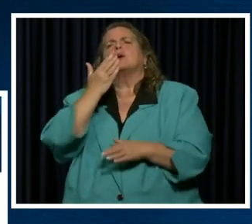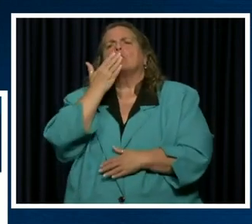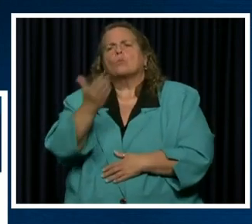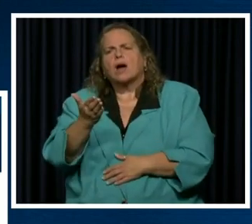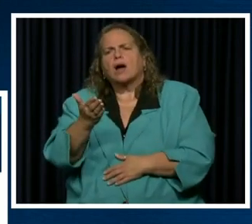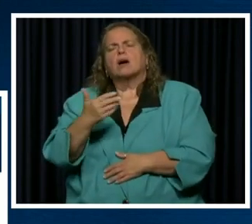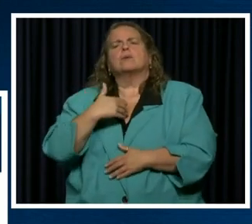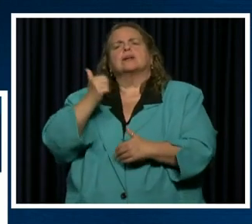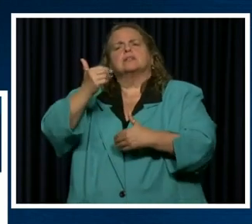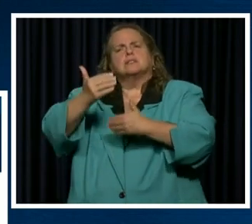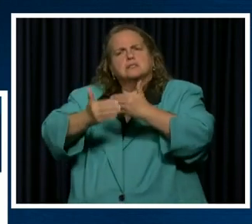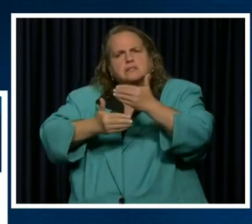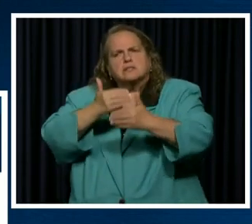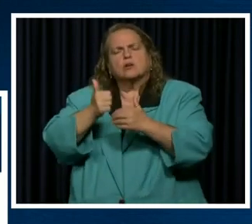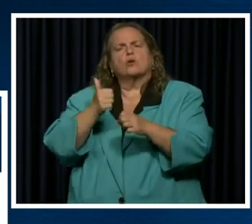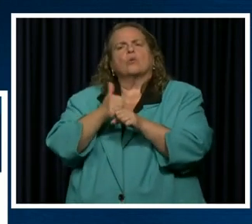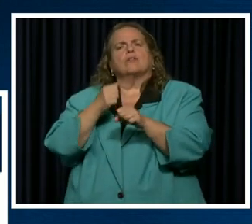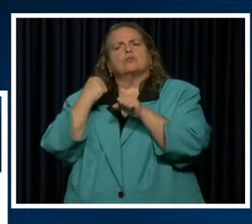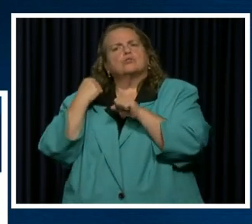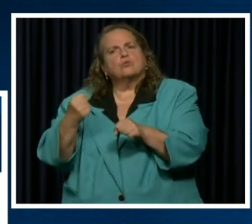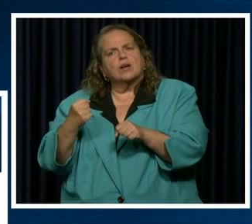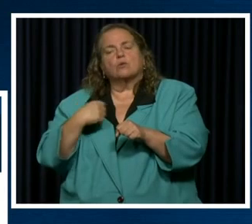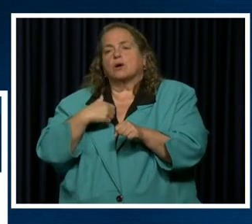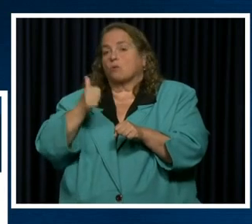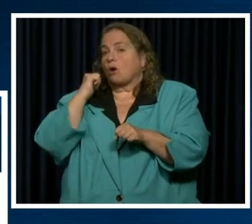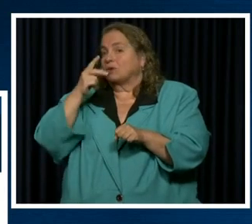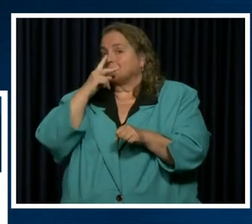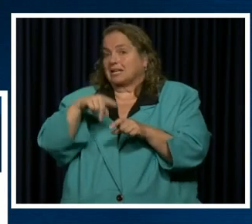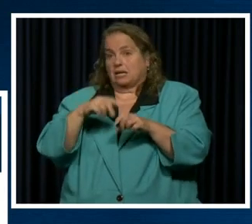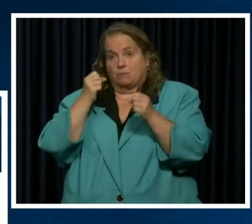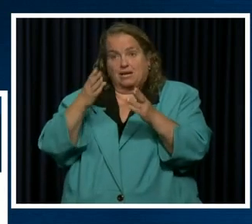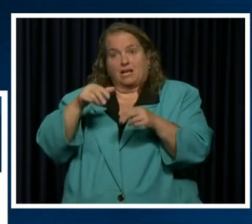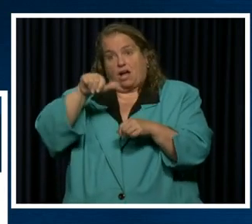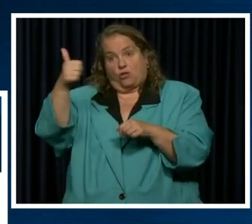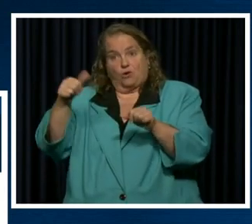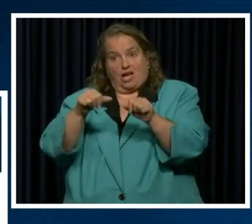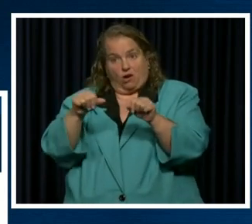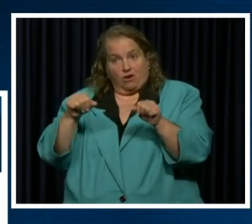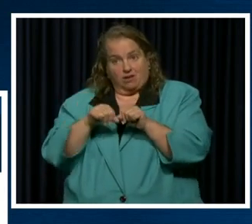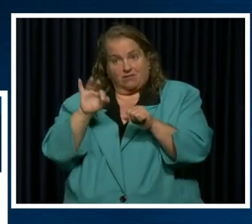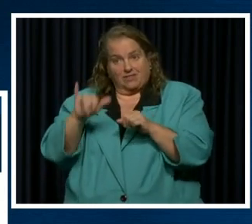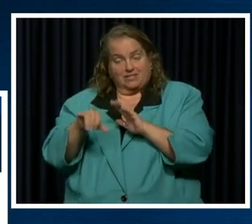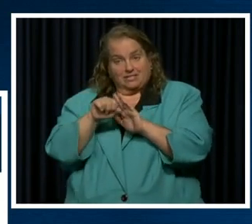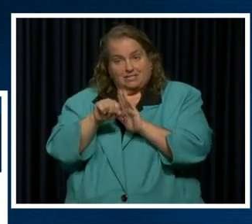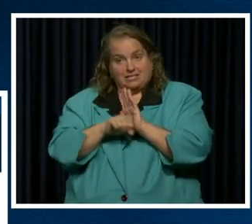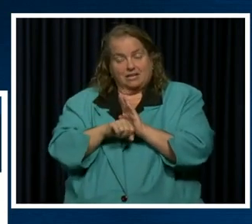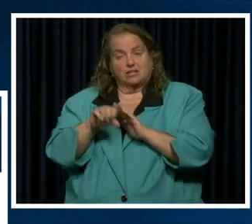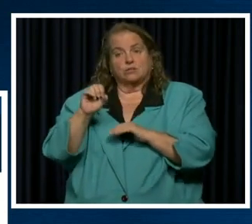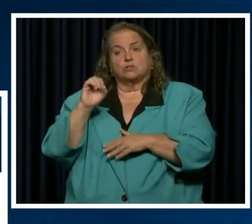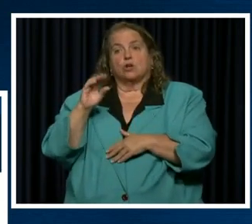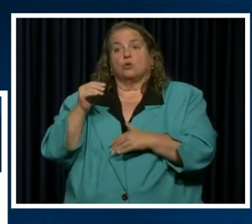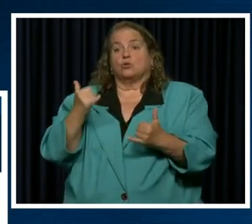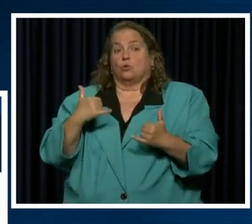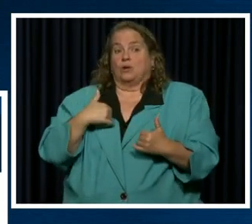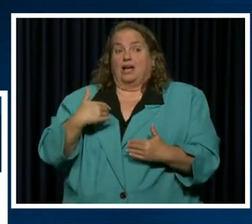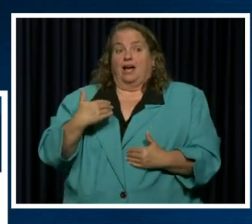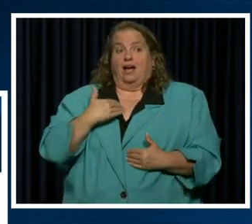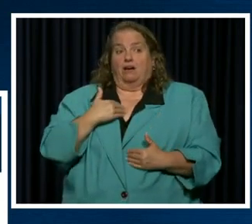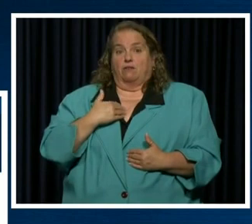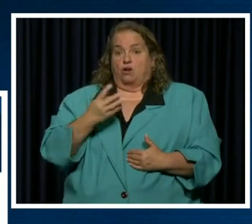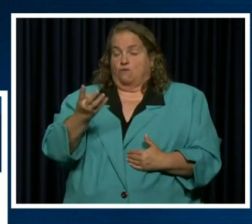with a strength that we won't see in many other areas of the state. All right. So today we have four